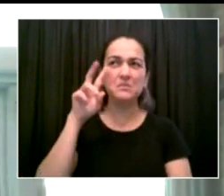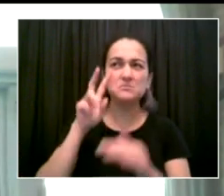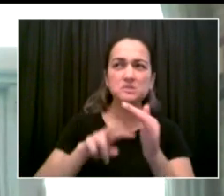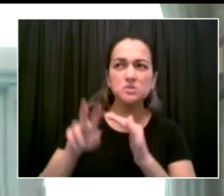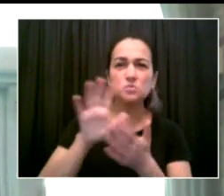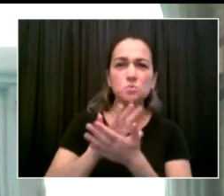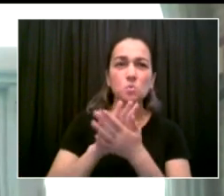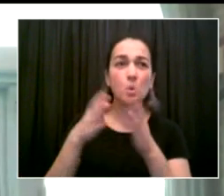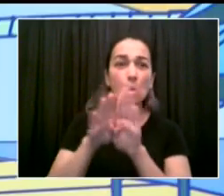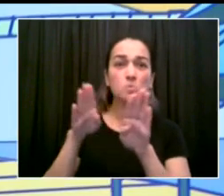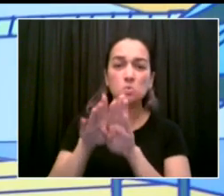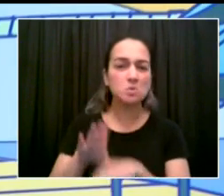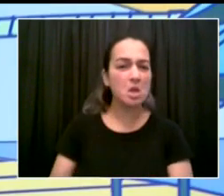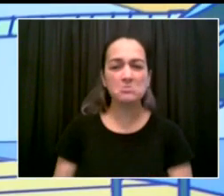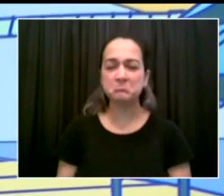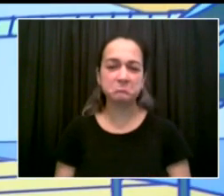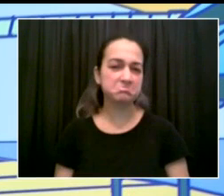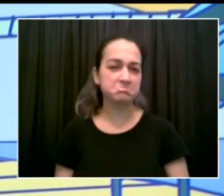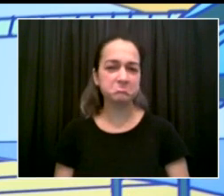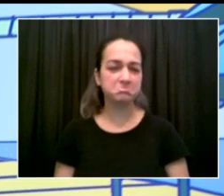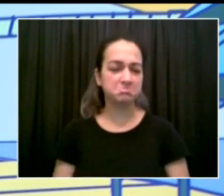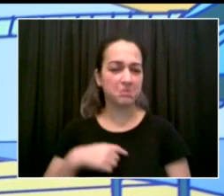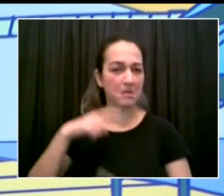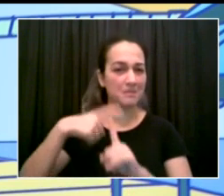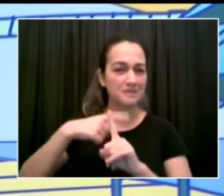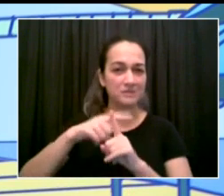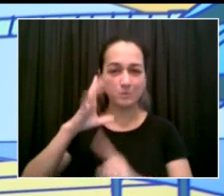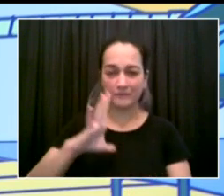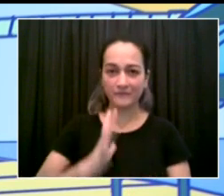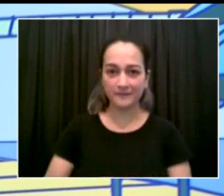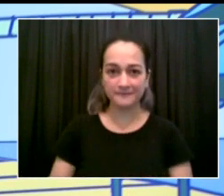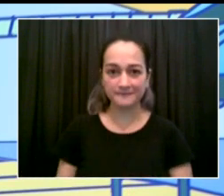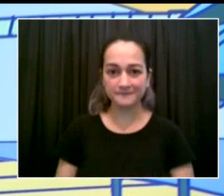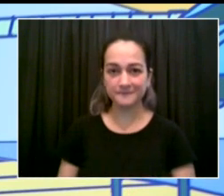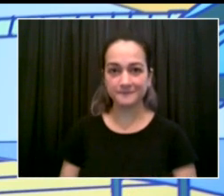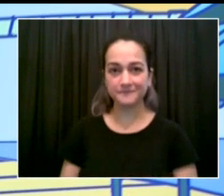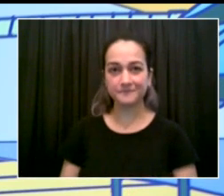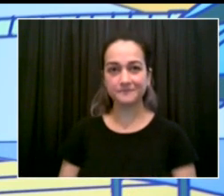Thank you. The next is Jillian Jorgensen from New York One.